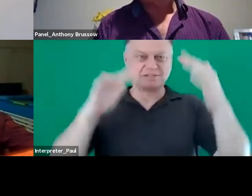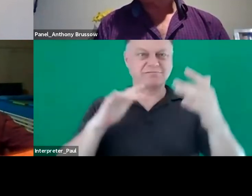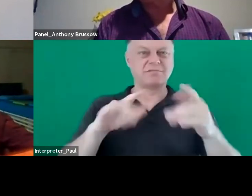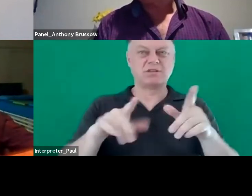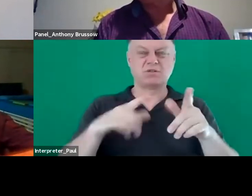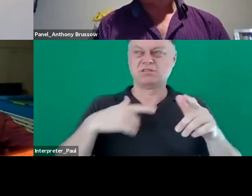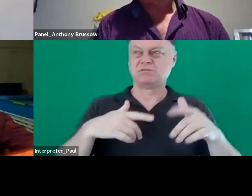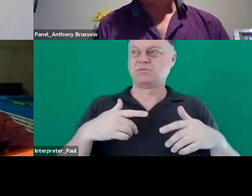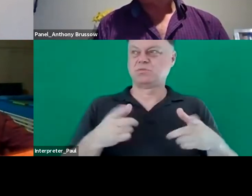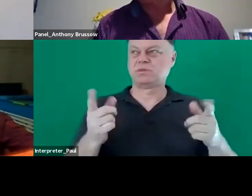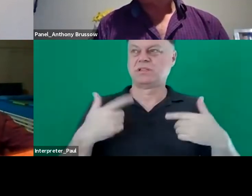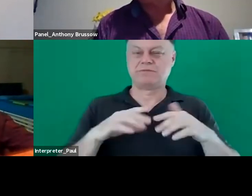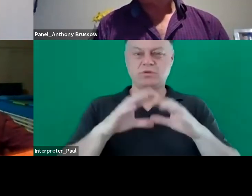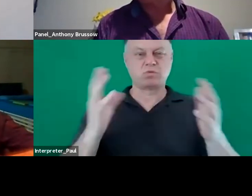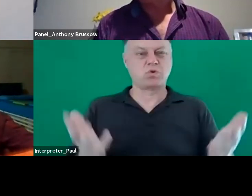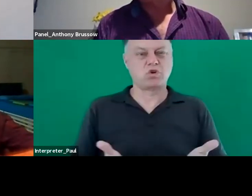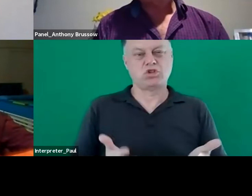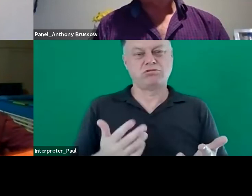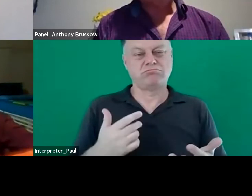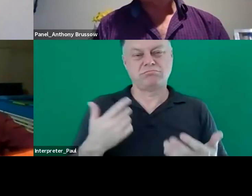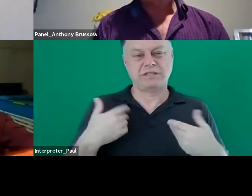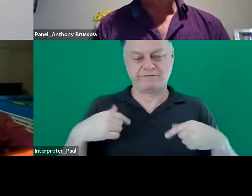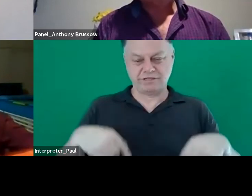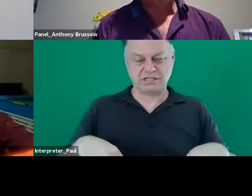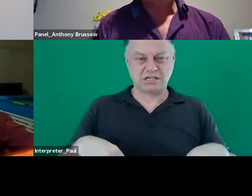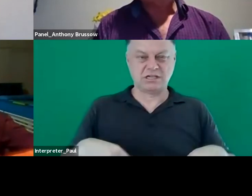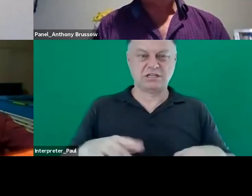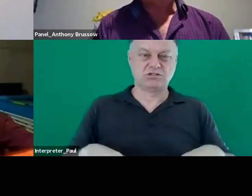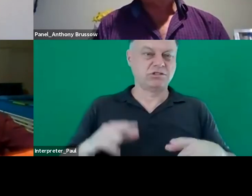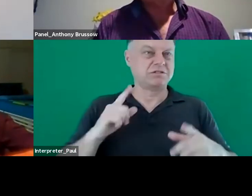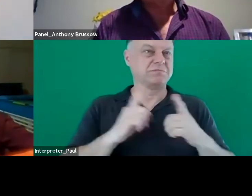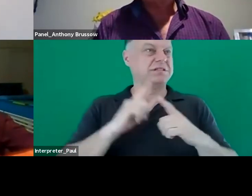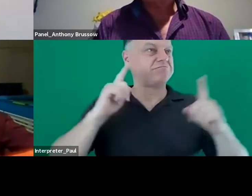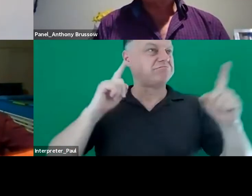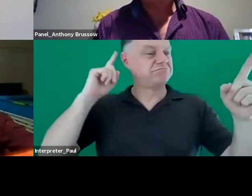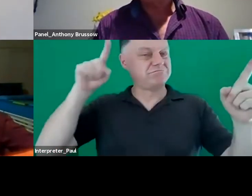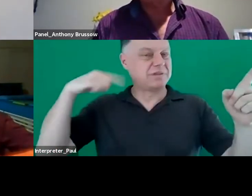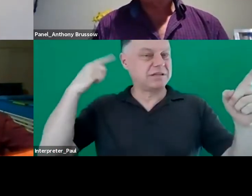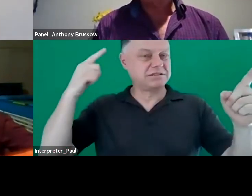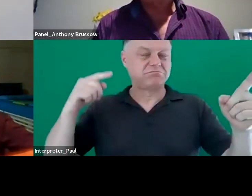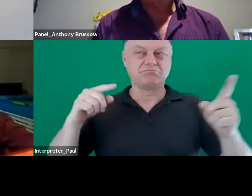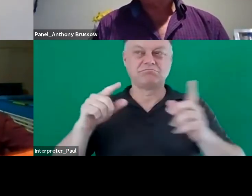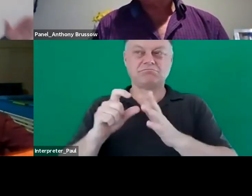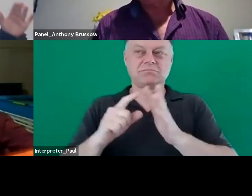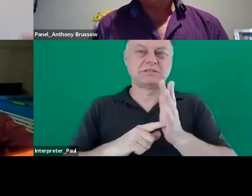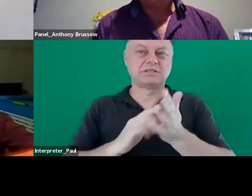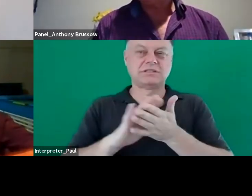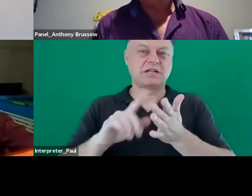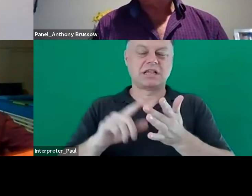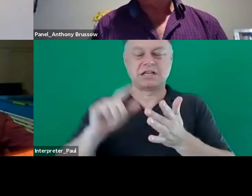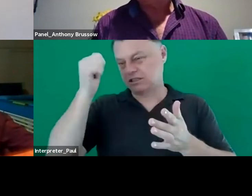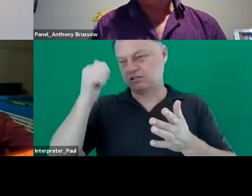a global environment where you can meet anyone from london to um dali or norobi the world